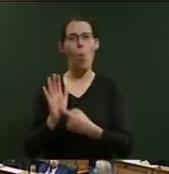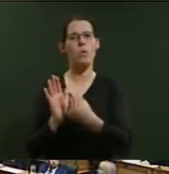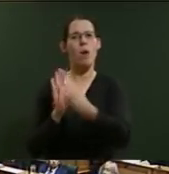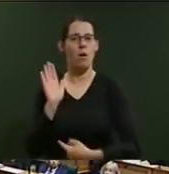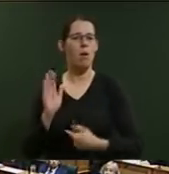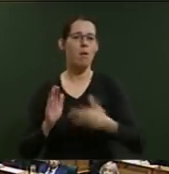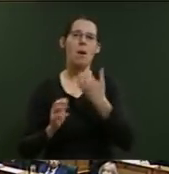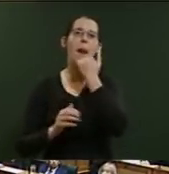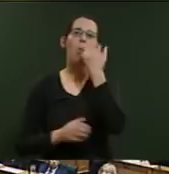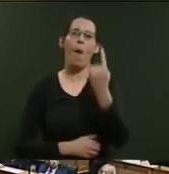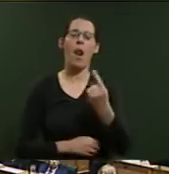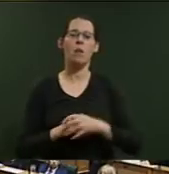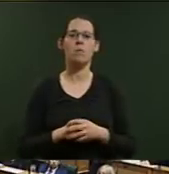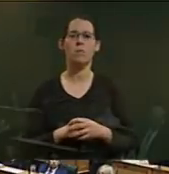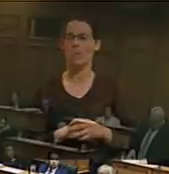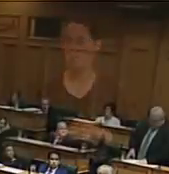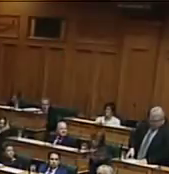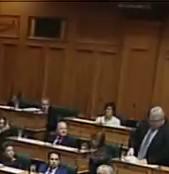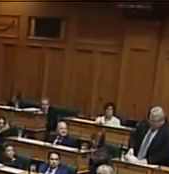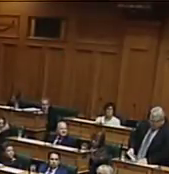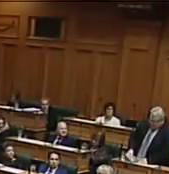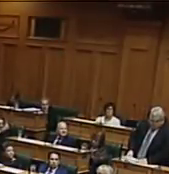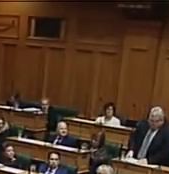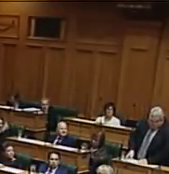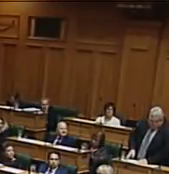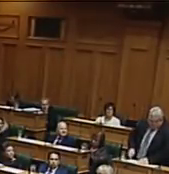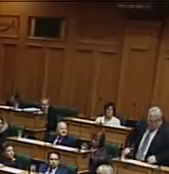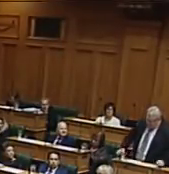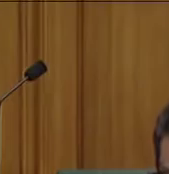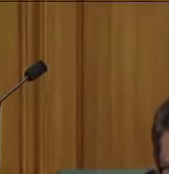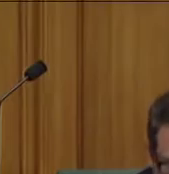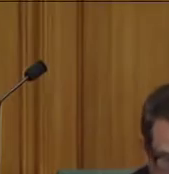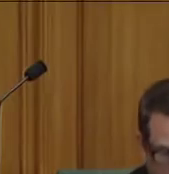A point of order of the Honourable Gerry Browning. Mr Speaker, I seek leave for... Example